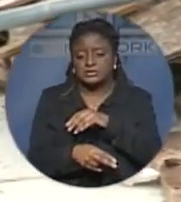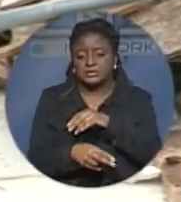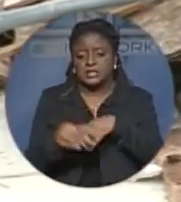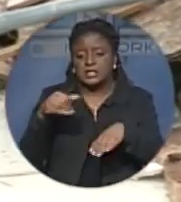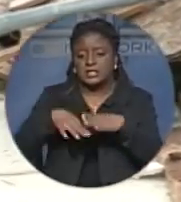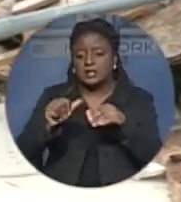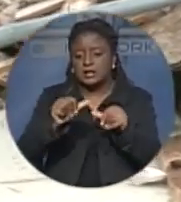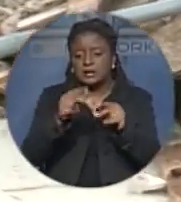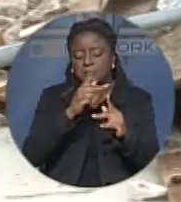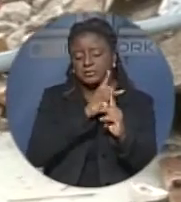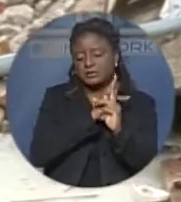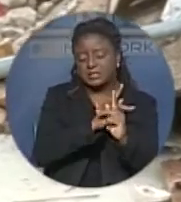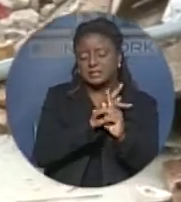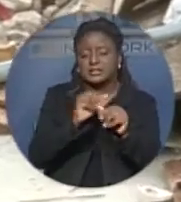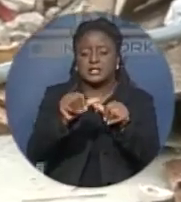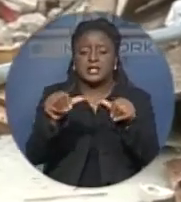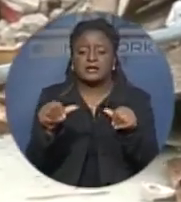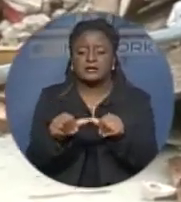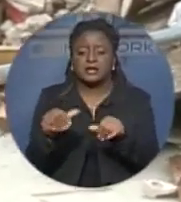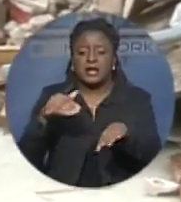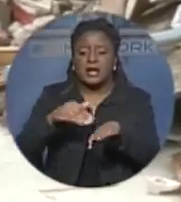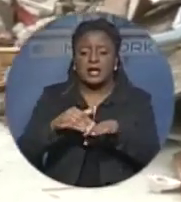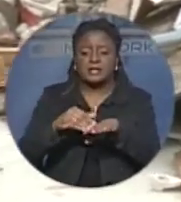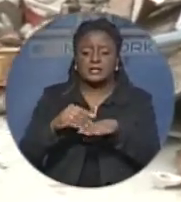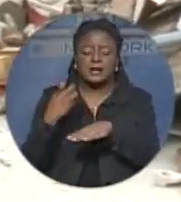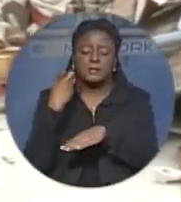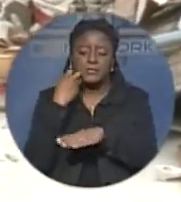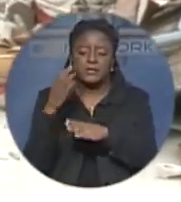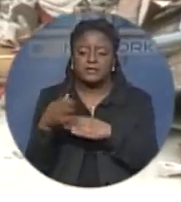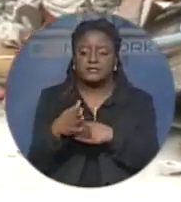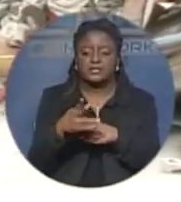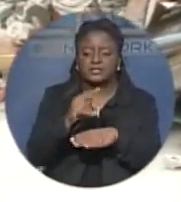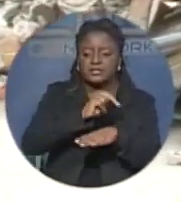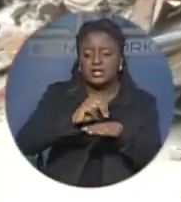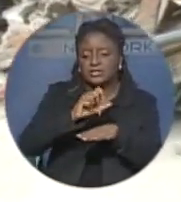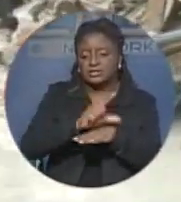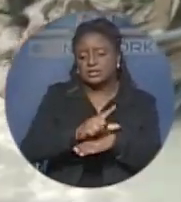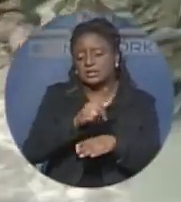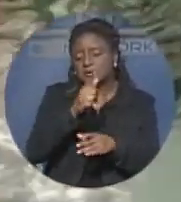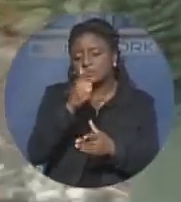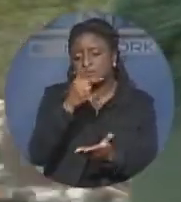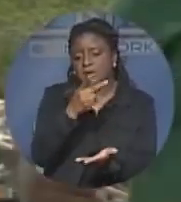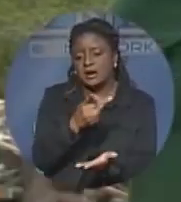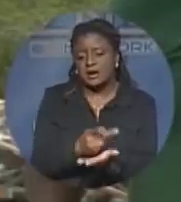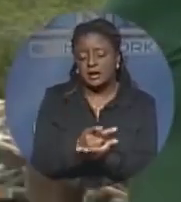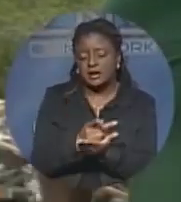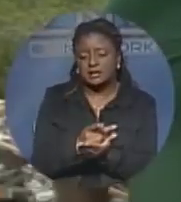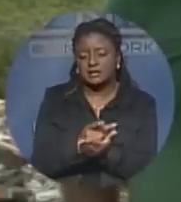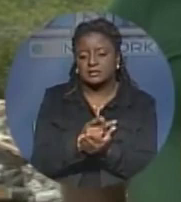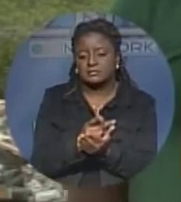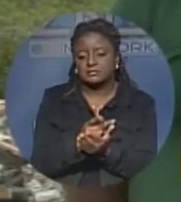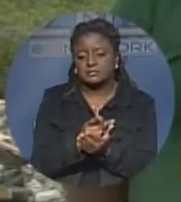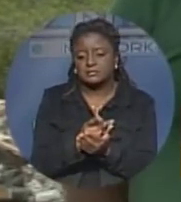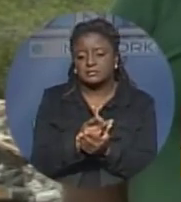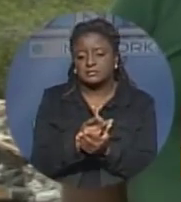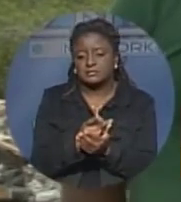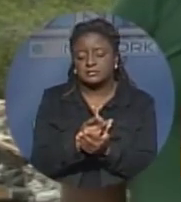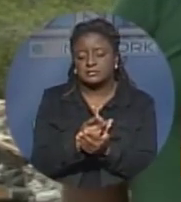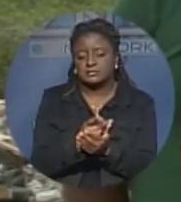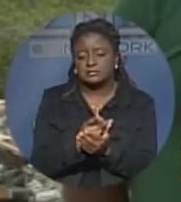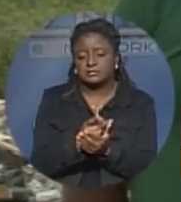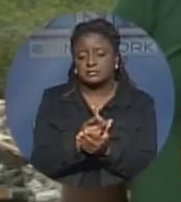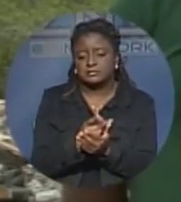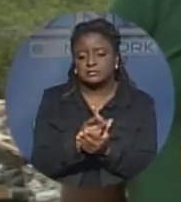area at Bonefish National Park. So you go from that high of seeing this thing celebrated on Bay Street,